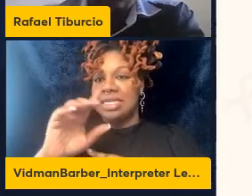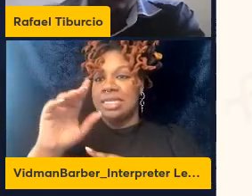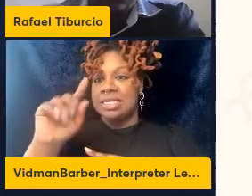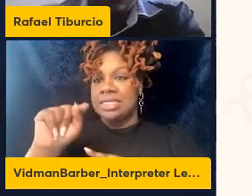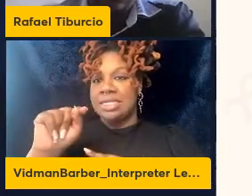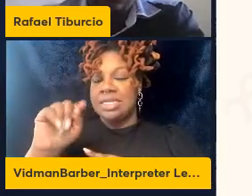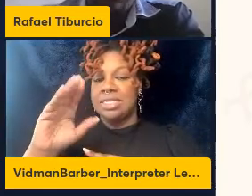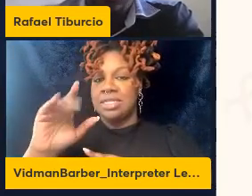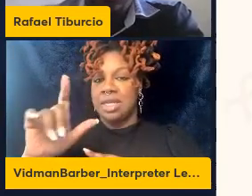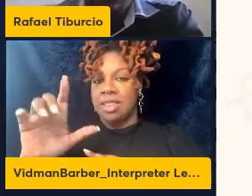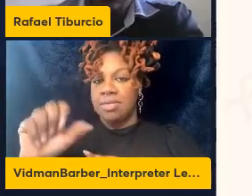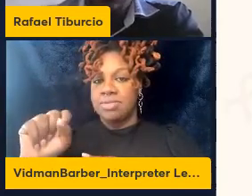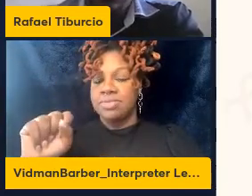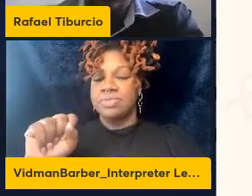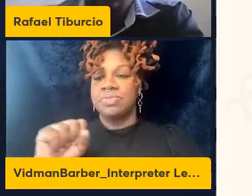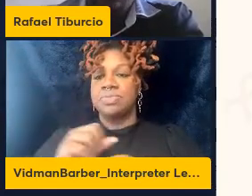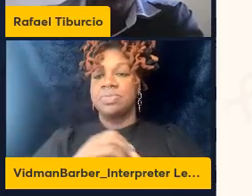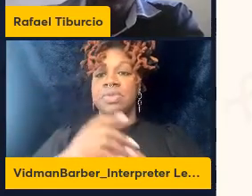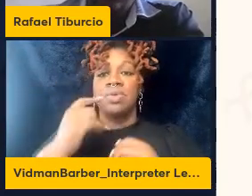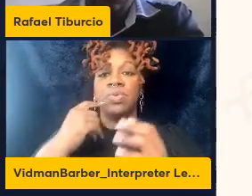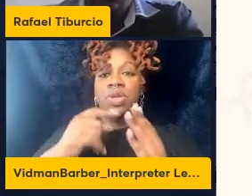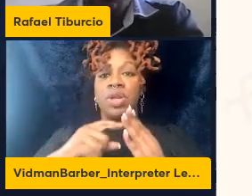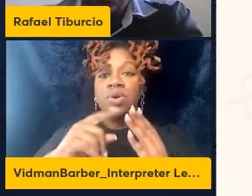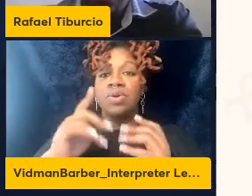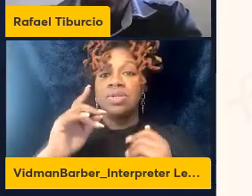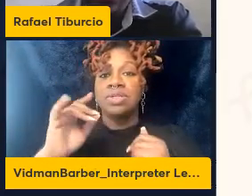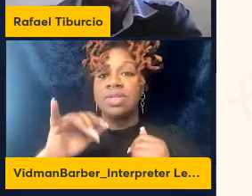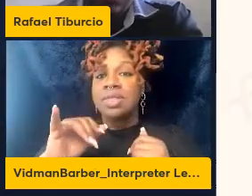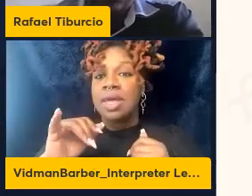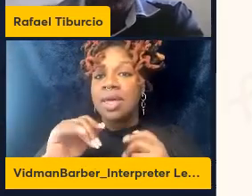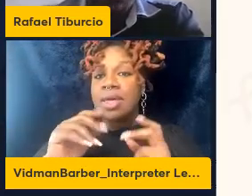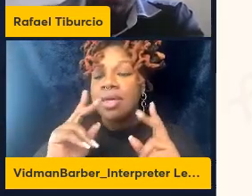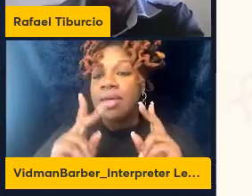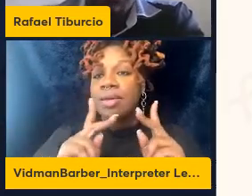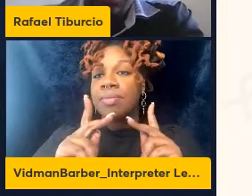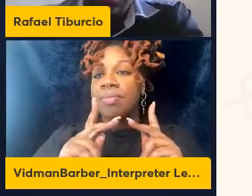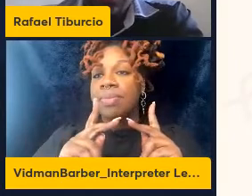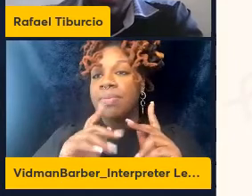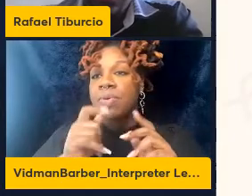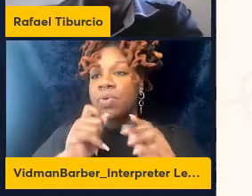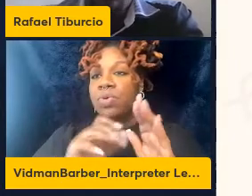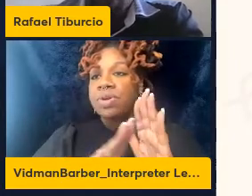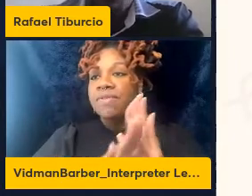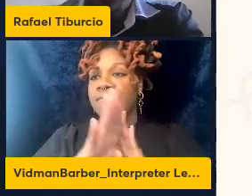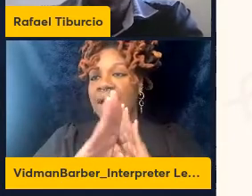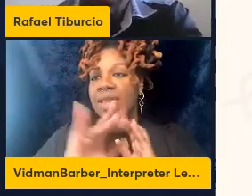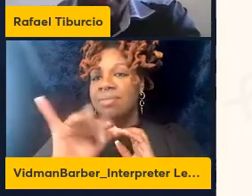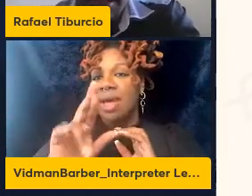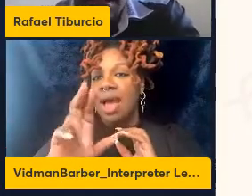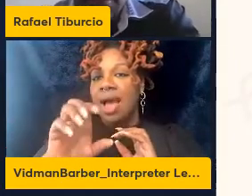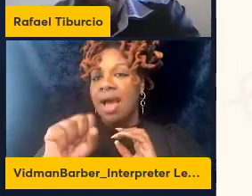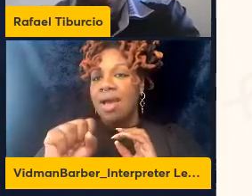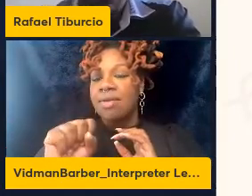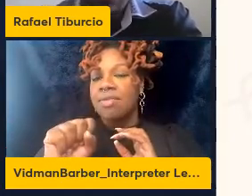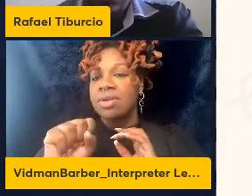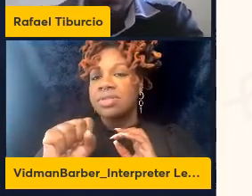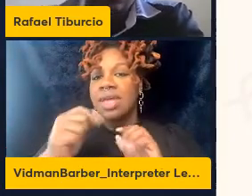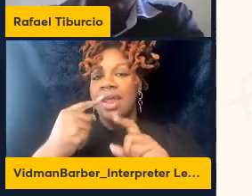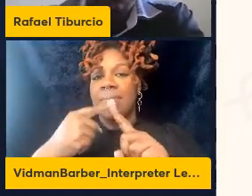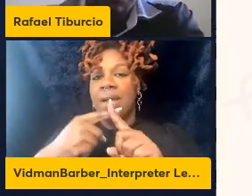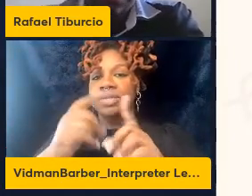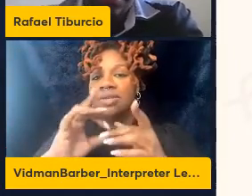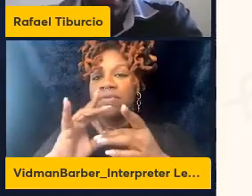and we can see from here is that in people that develop to be iris the percentage of the cells are positive correlated with